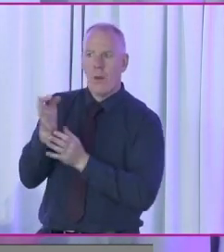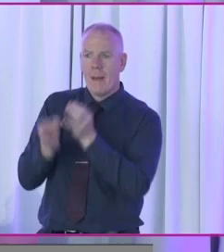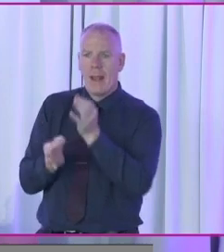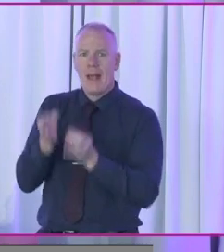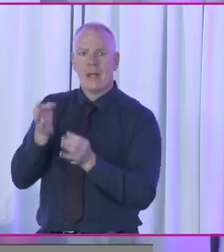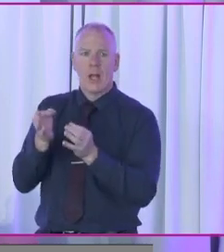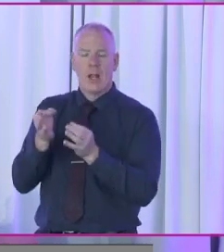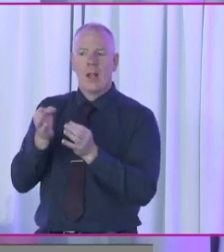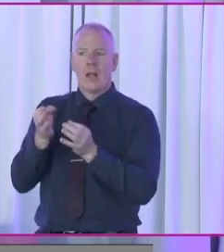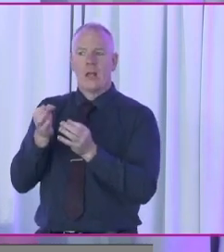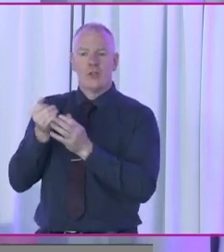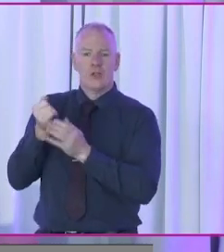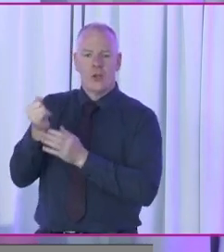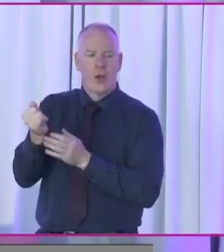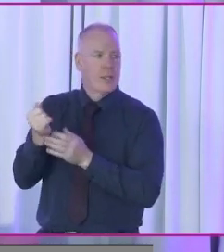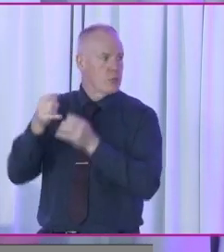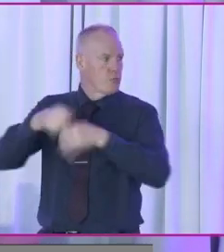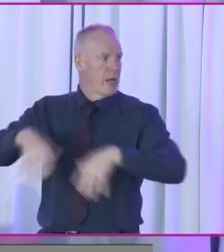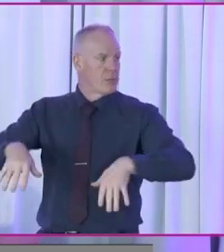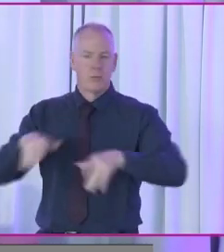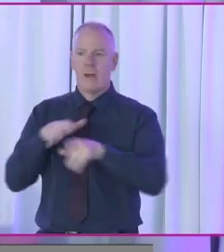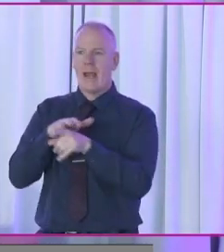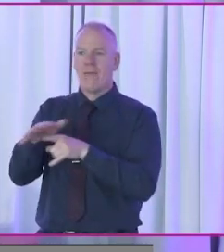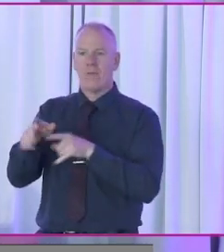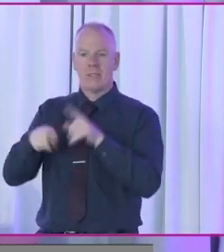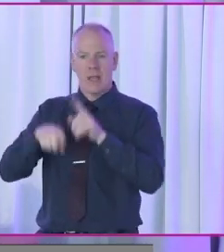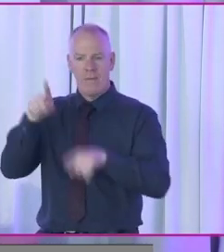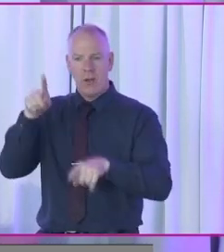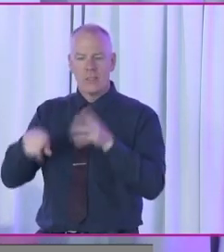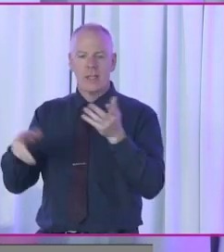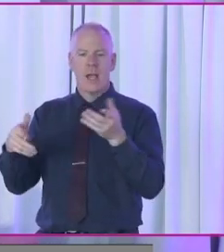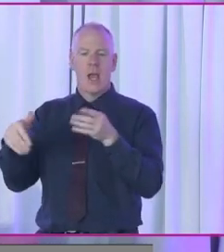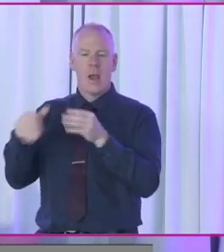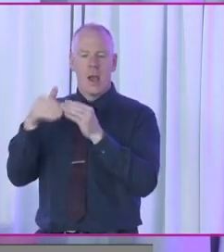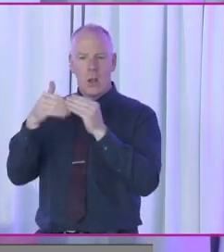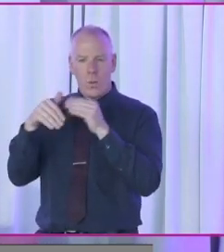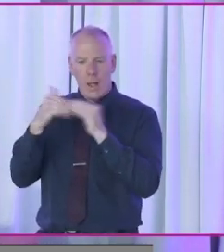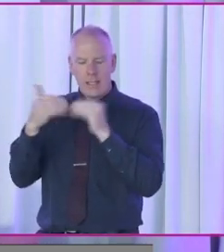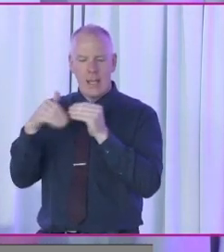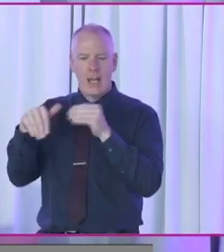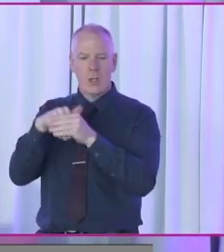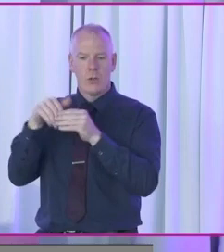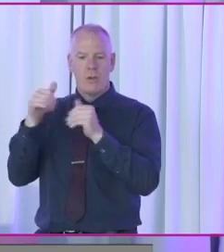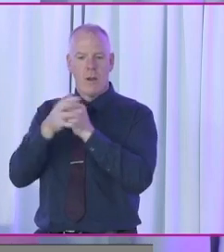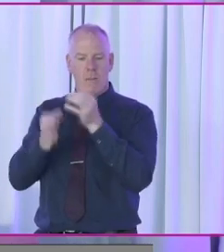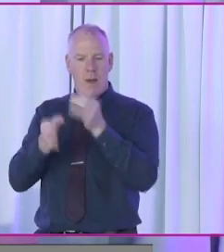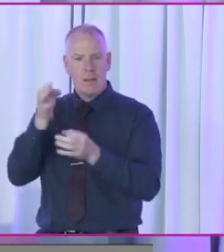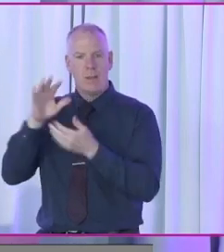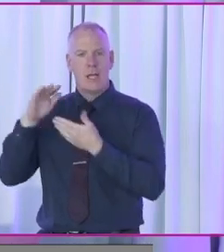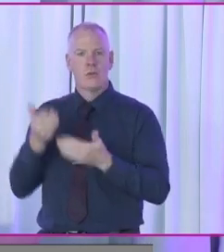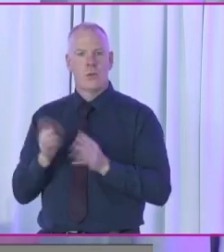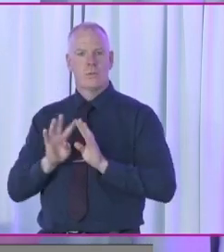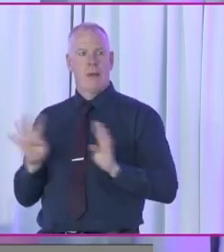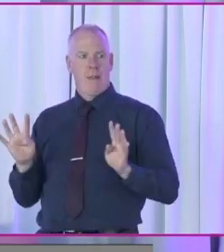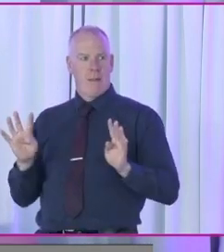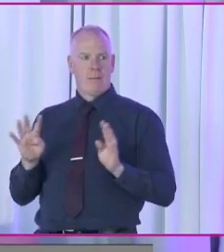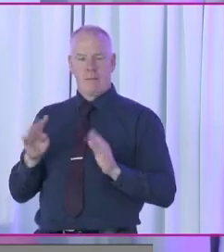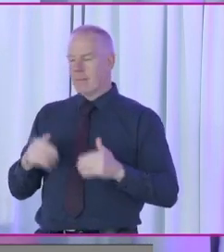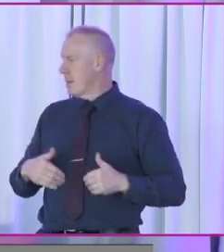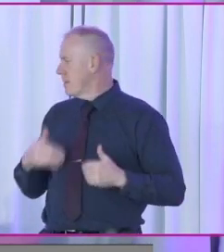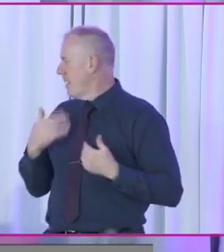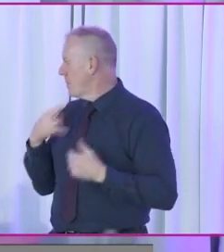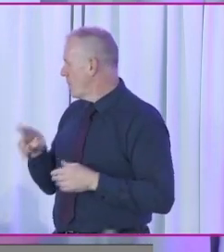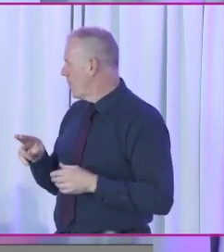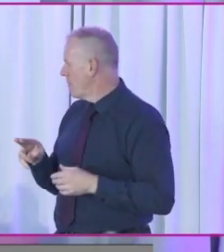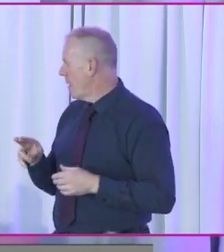networks to drive diversity, equality, and inclusion within politics. And she will introduce our speakers on this session, and